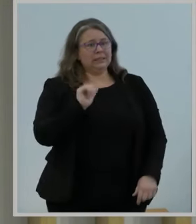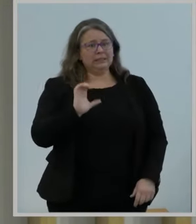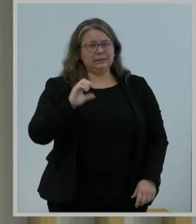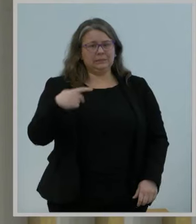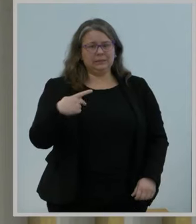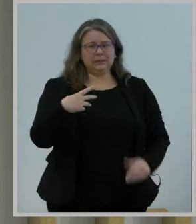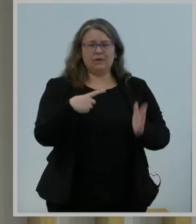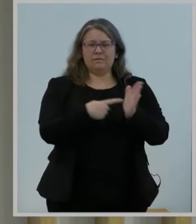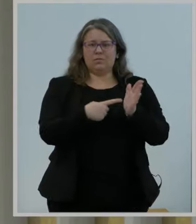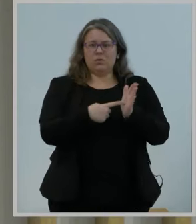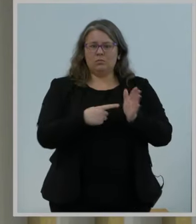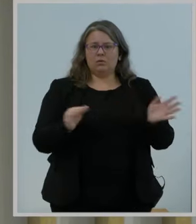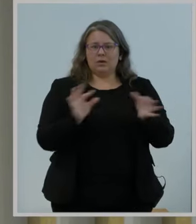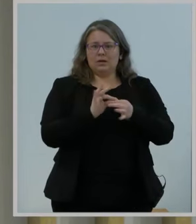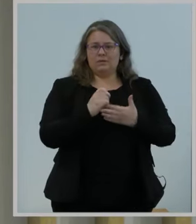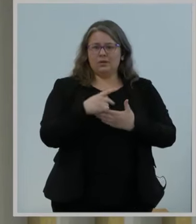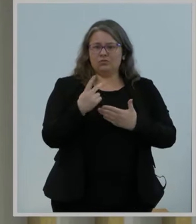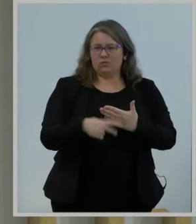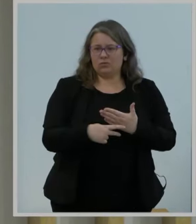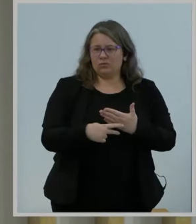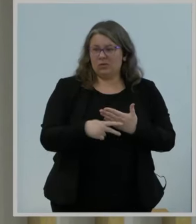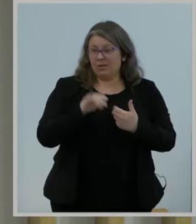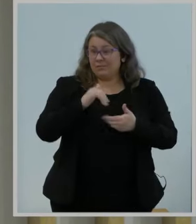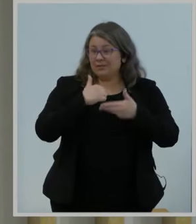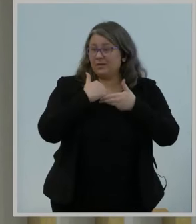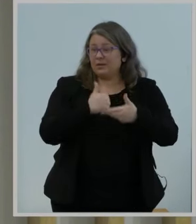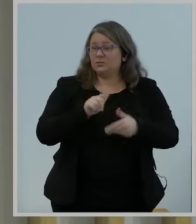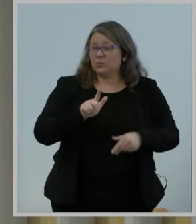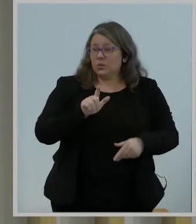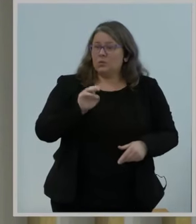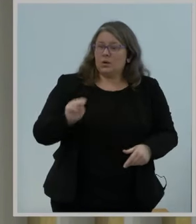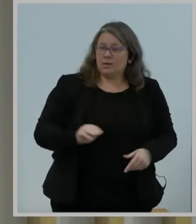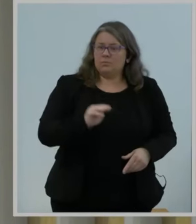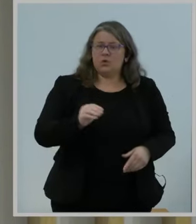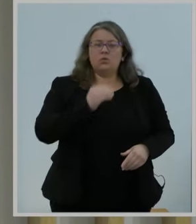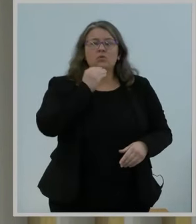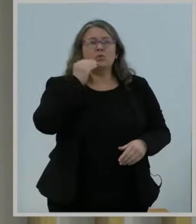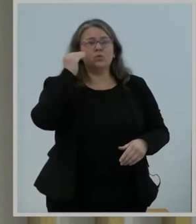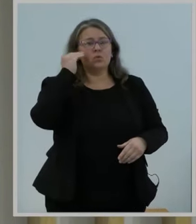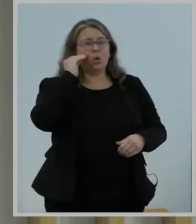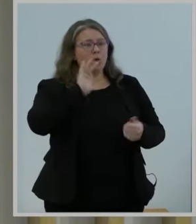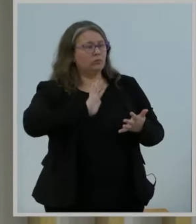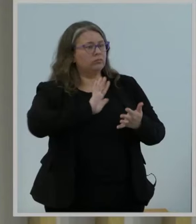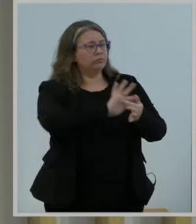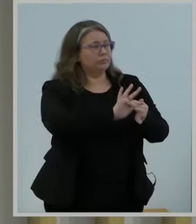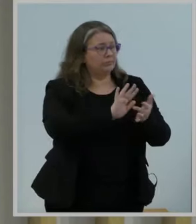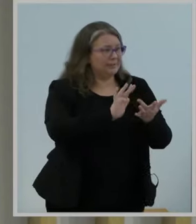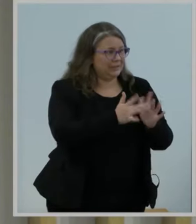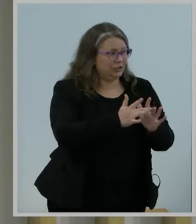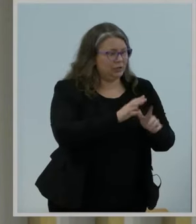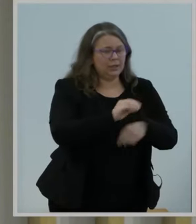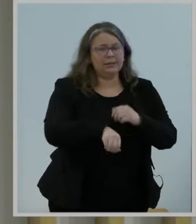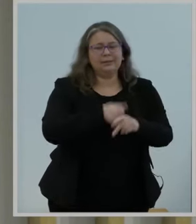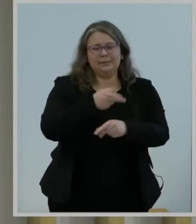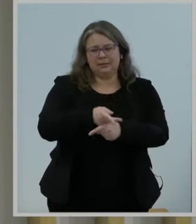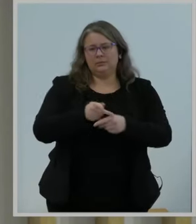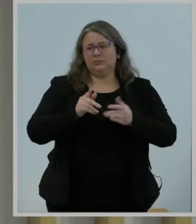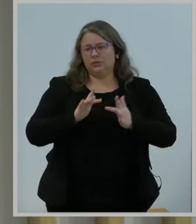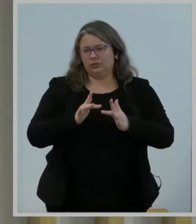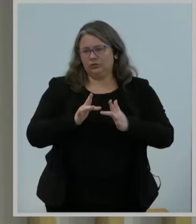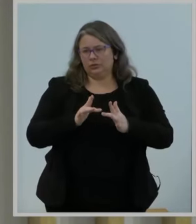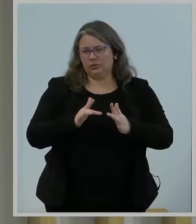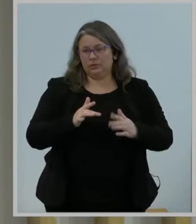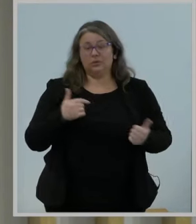stay online. We understand that in the United States, we need broadband to reach 100% of us,